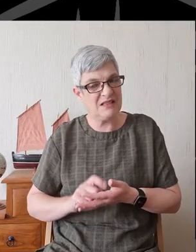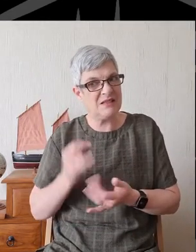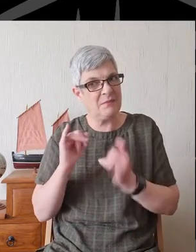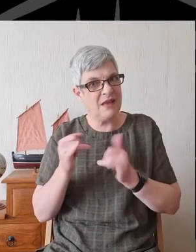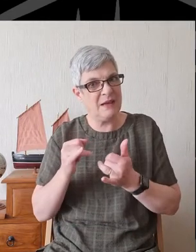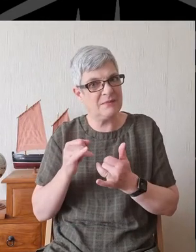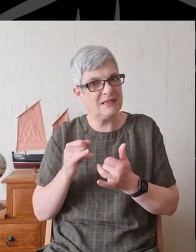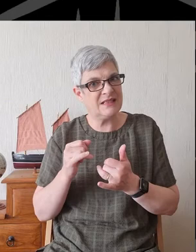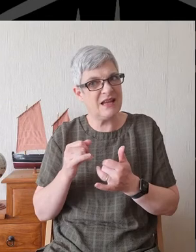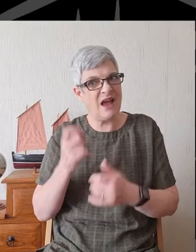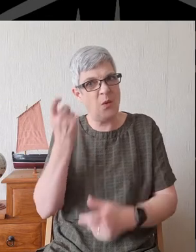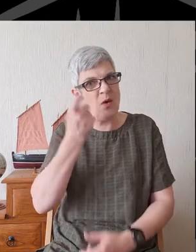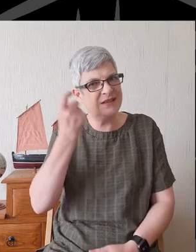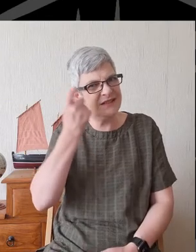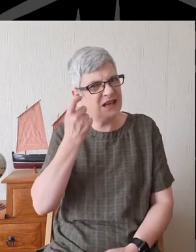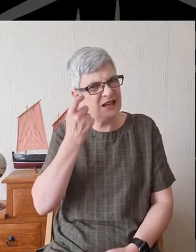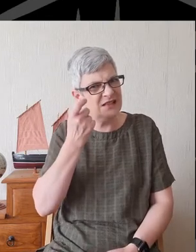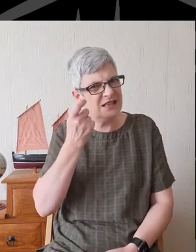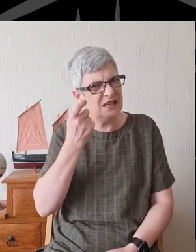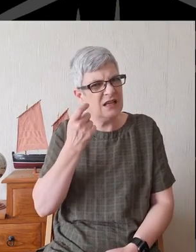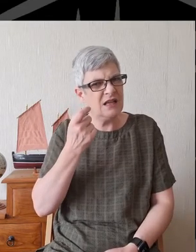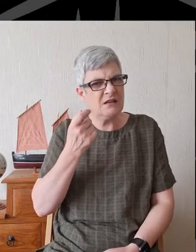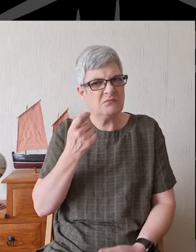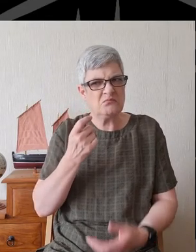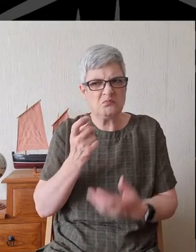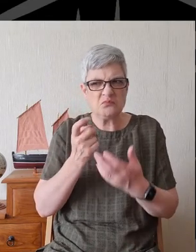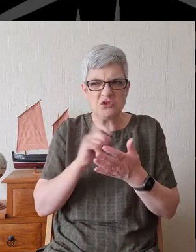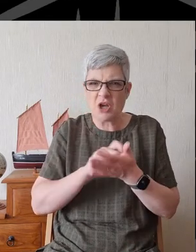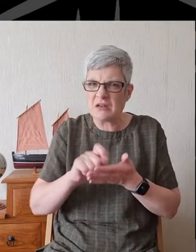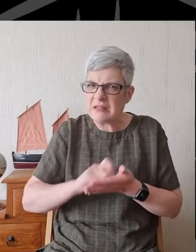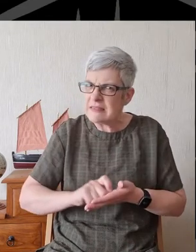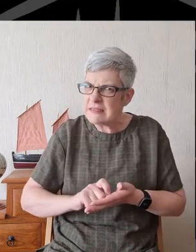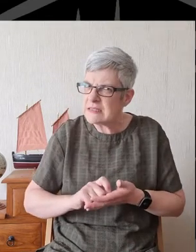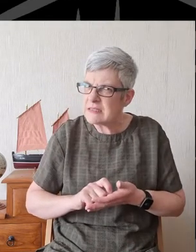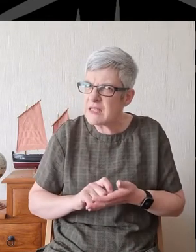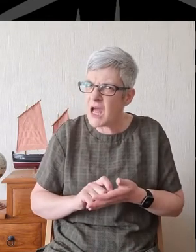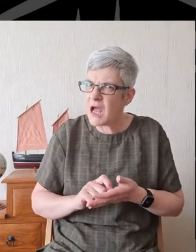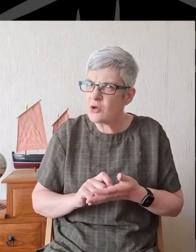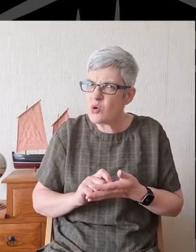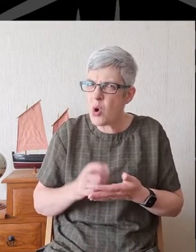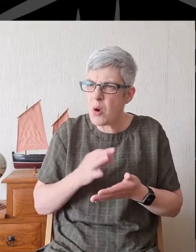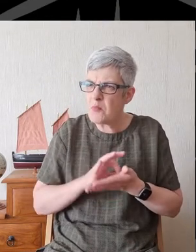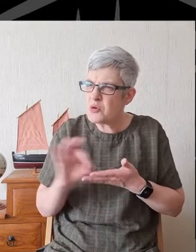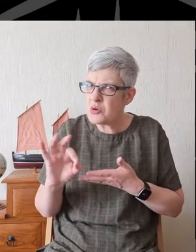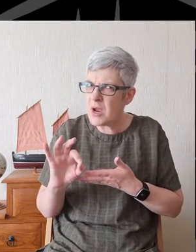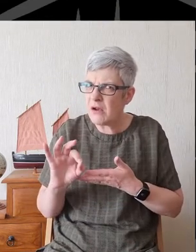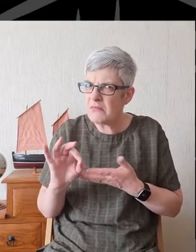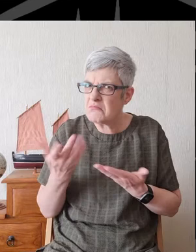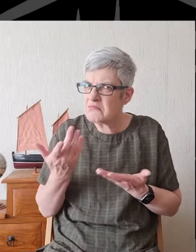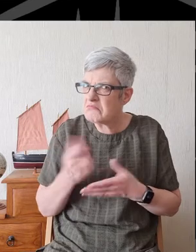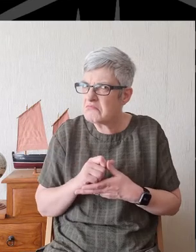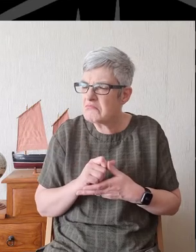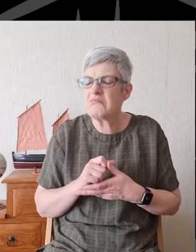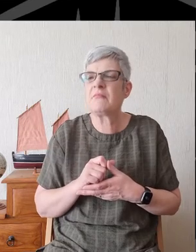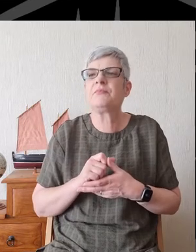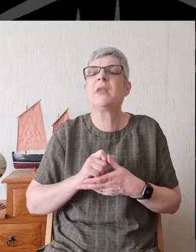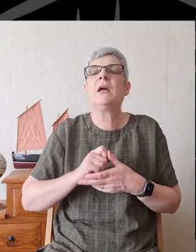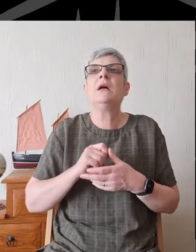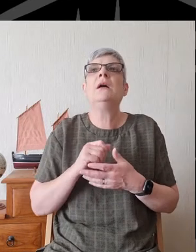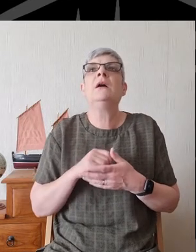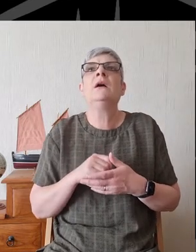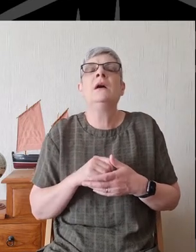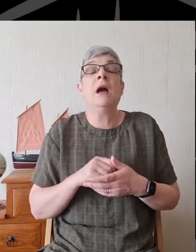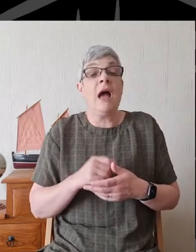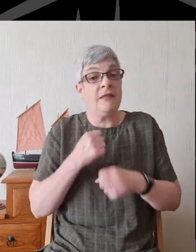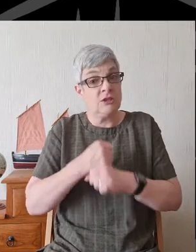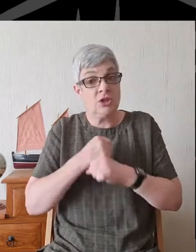what skeletons journalists have in their cupboards. I suspect they're no better. And the church,